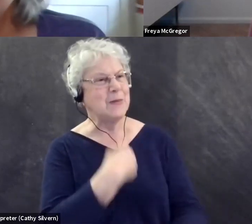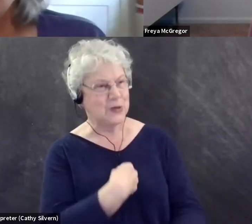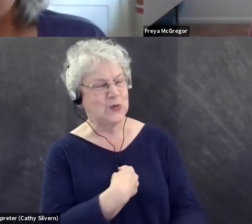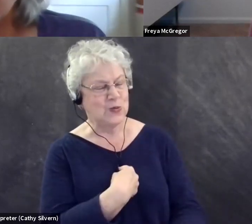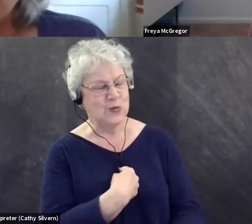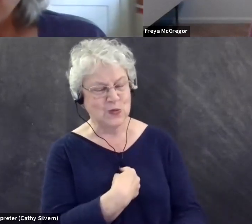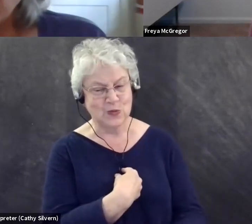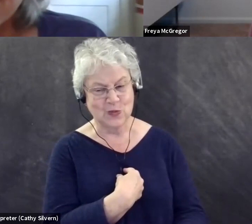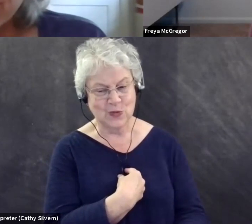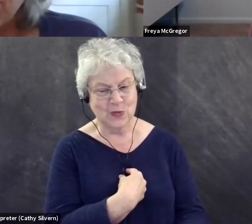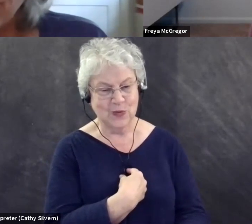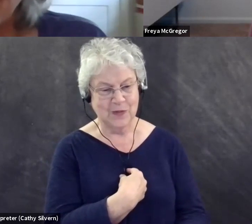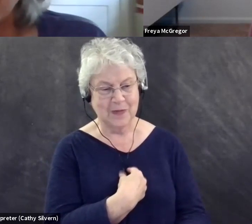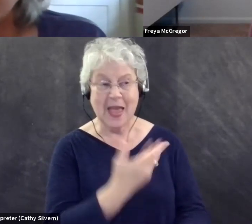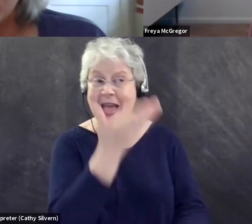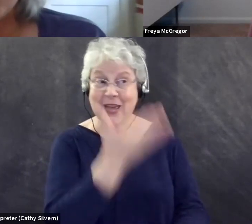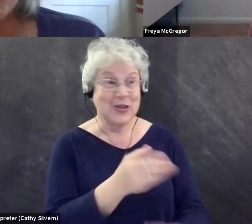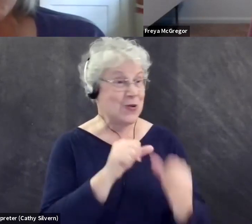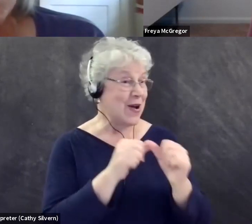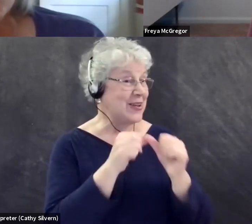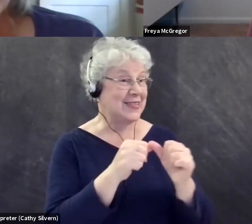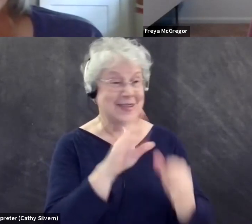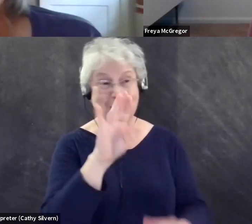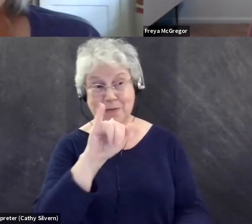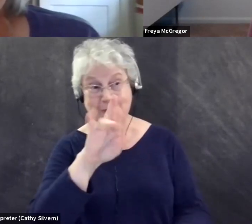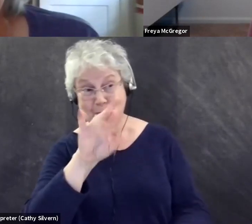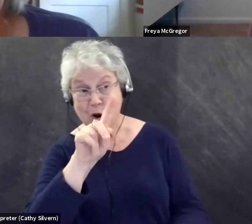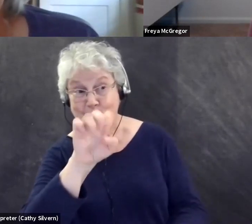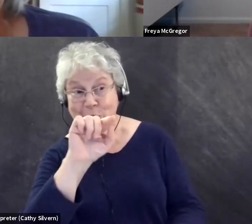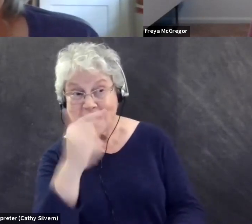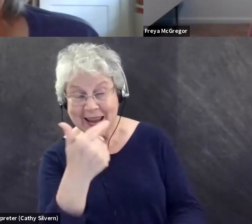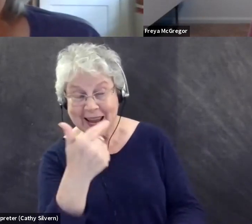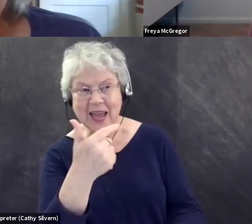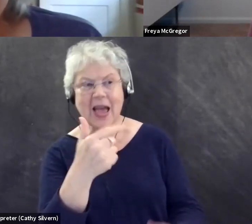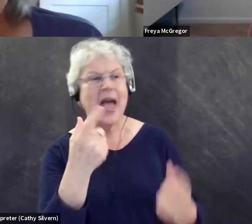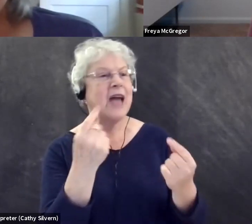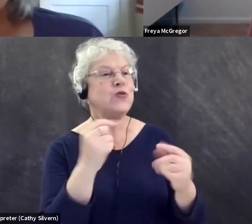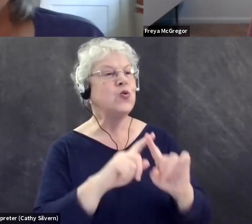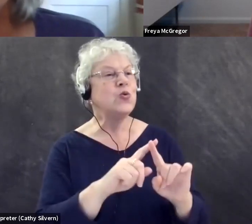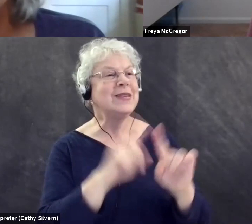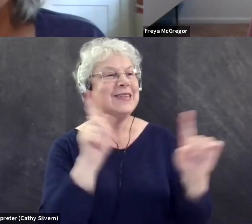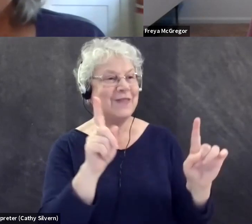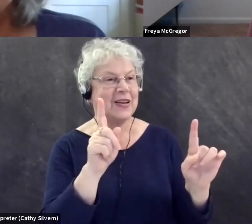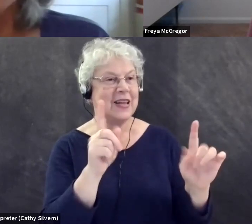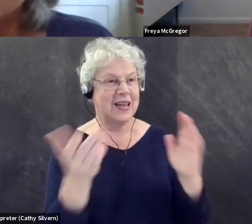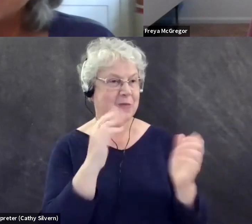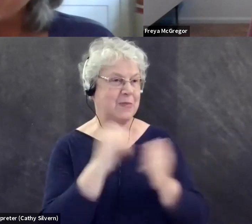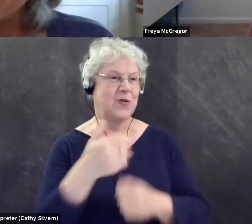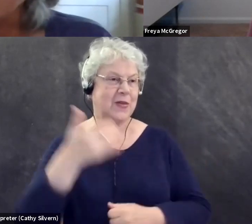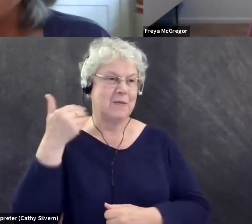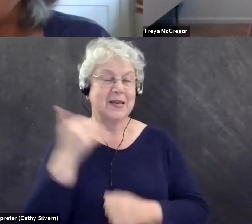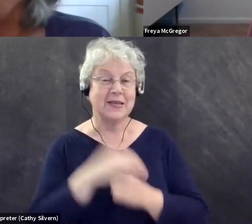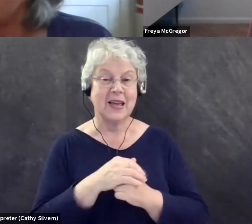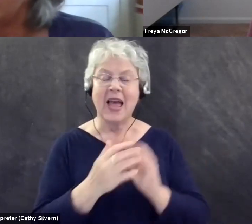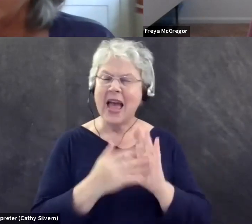You, you are still birding. You might be, you might be birding differently. And I think sometimes